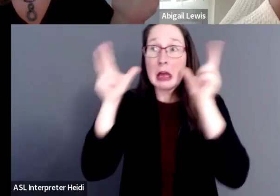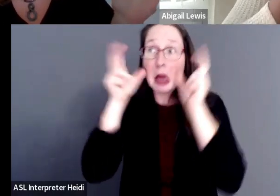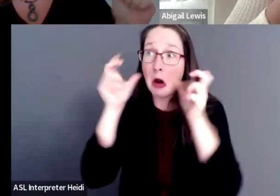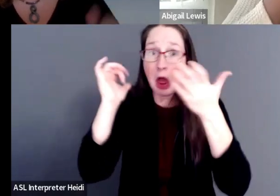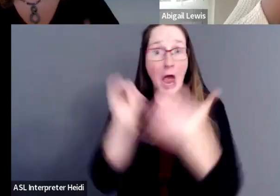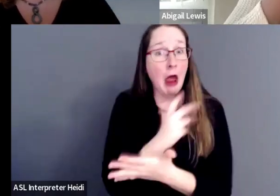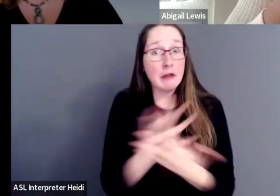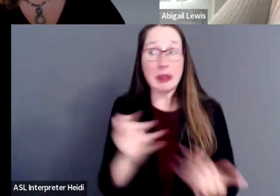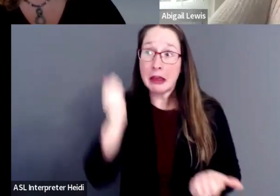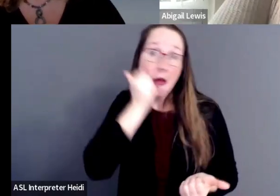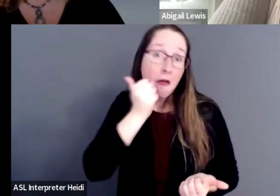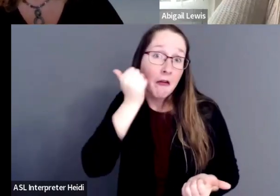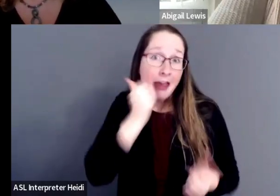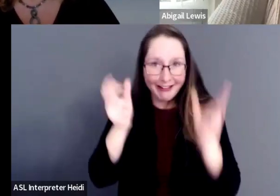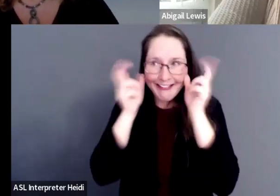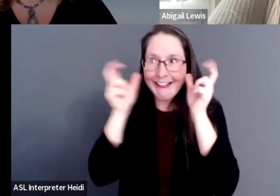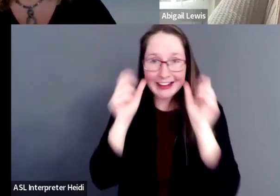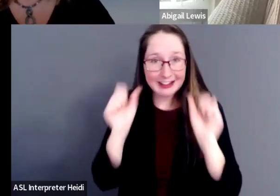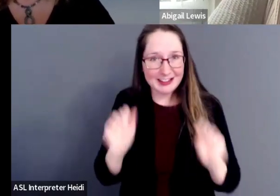every day.